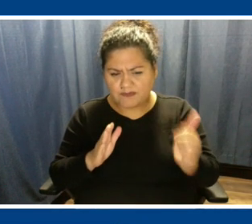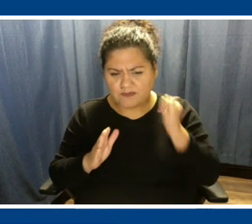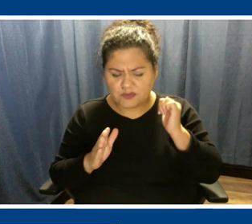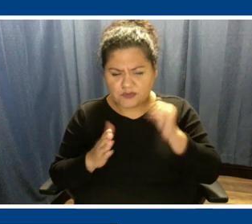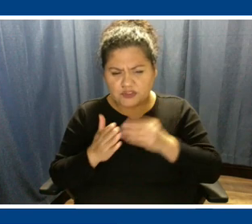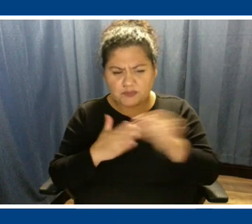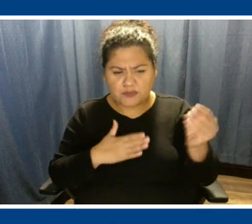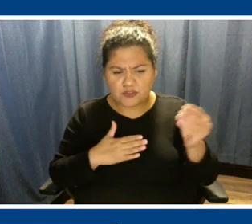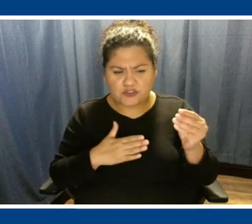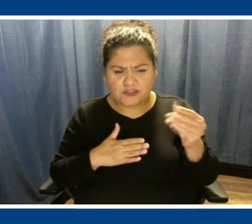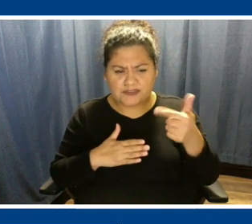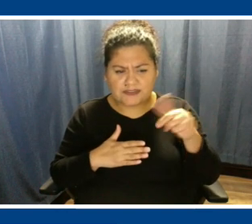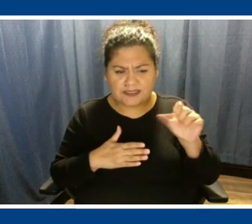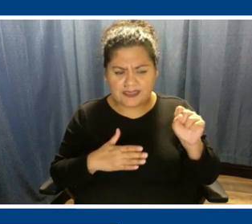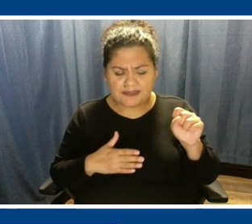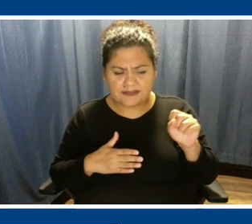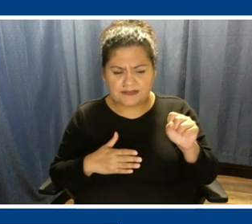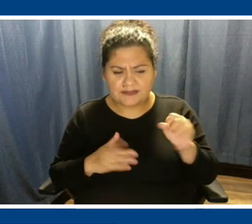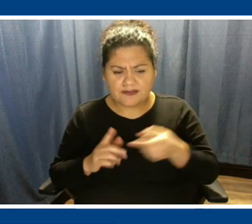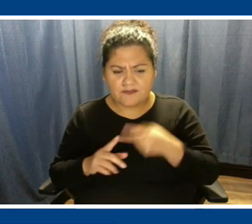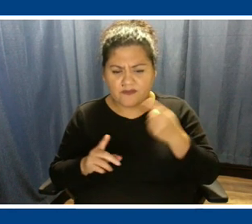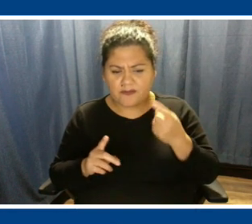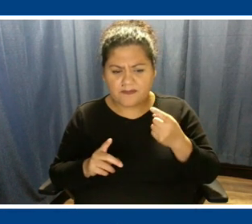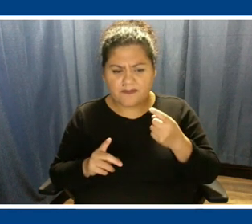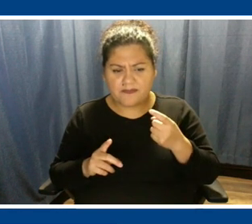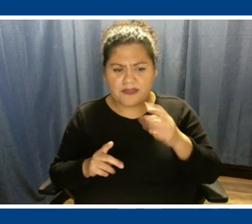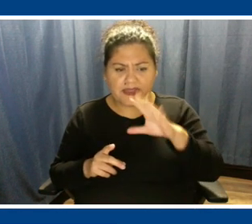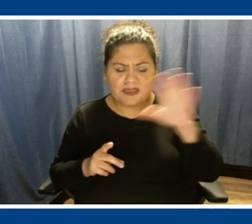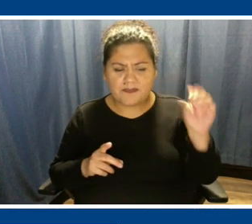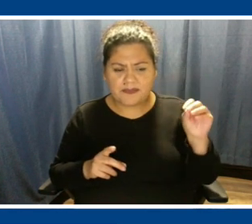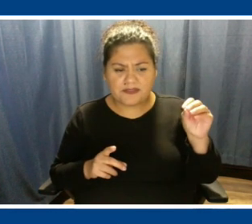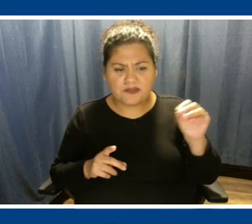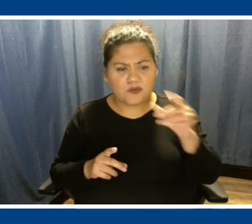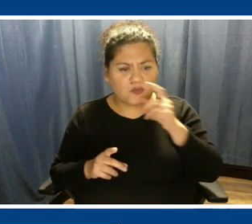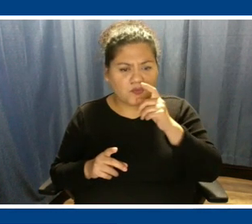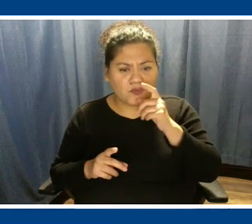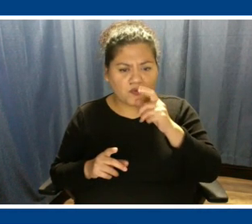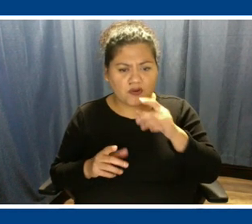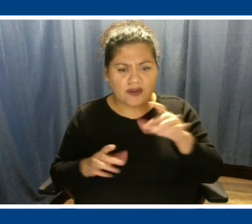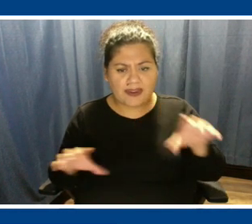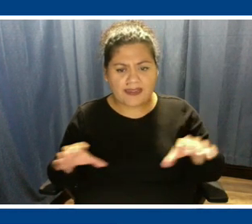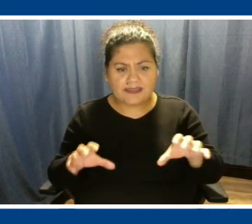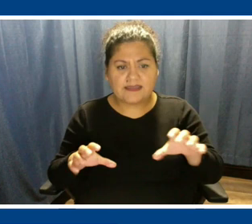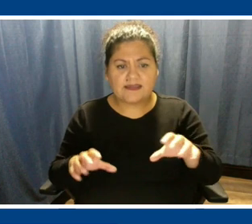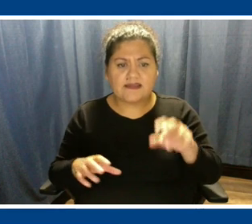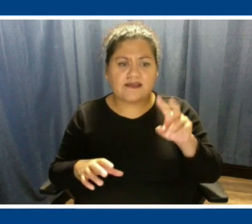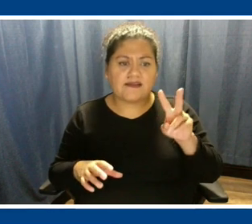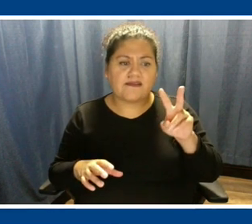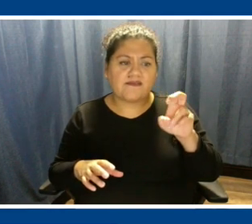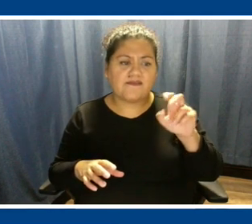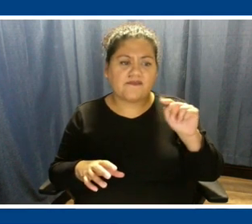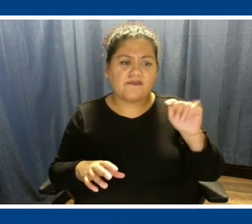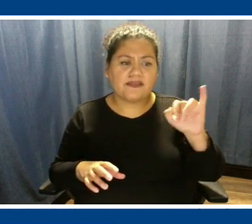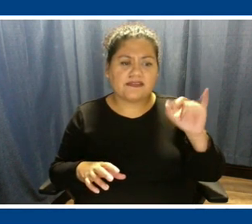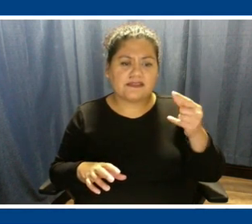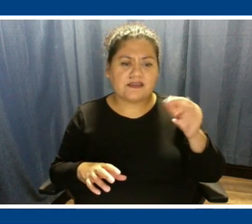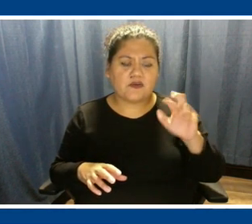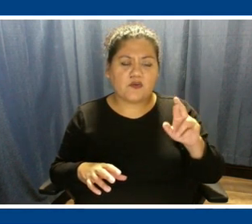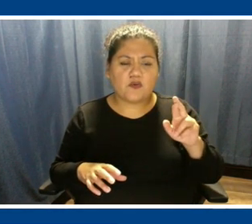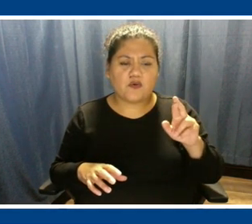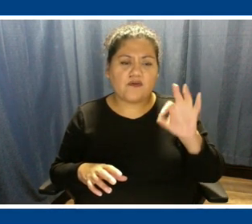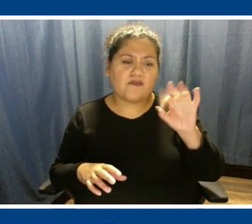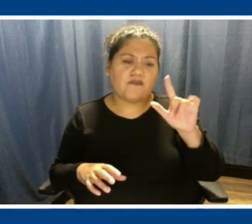gas from companies that are actively venting and or flaring